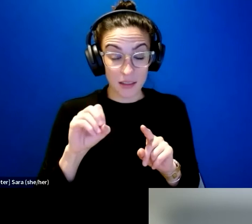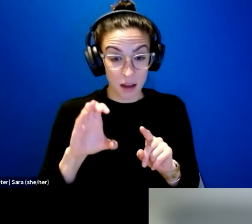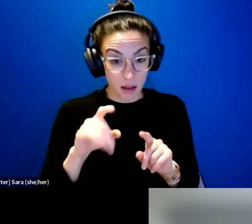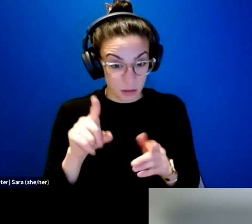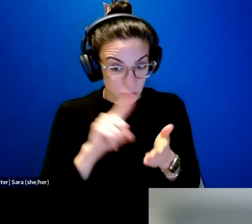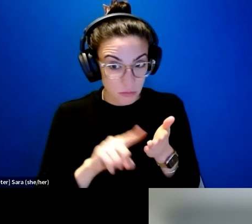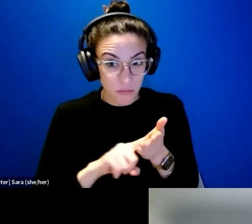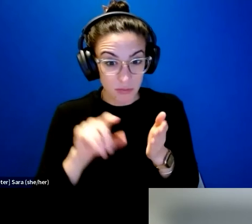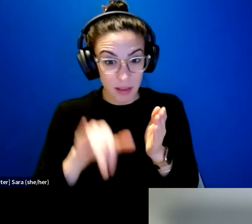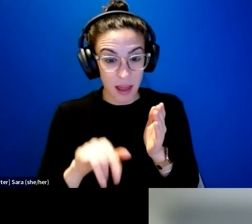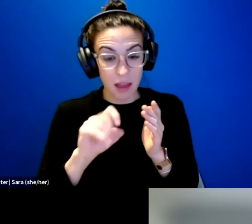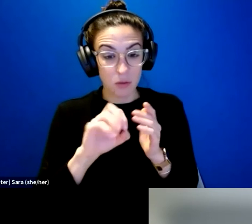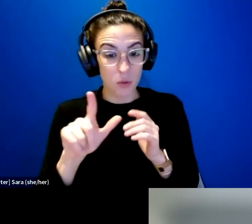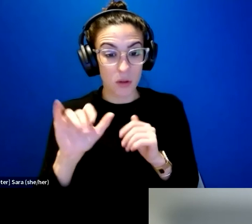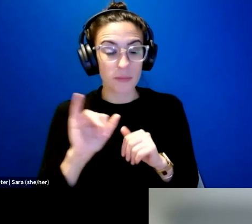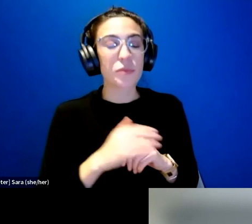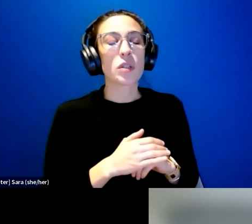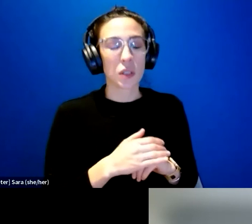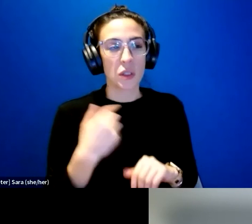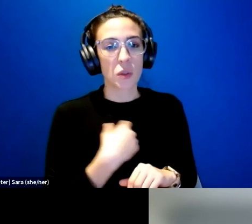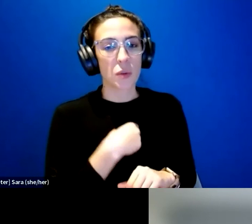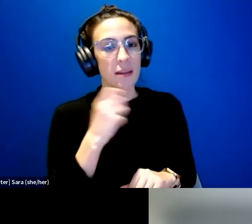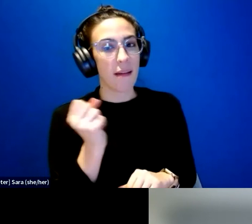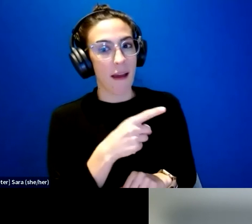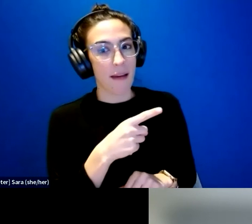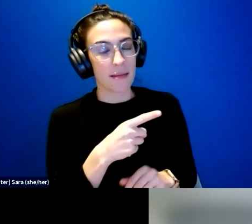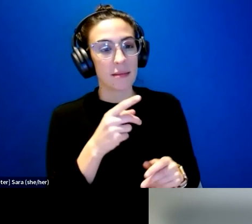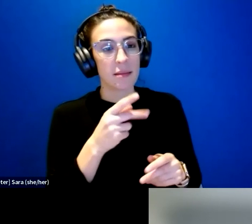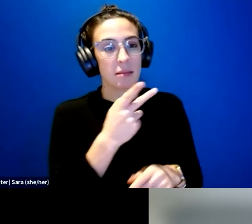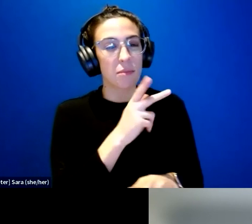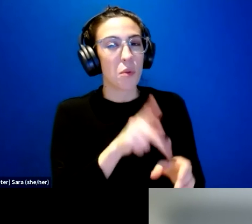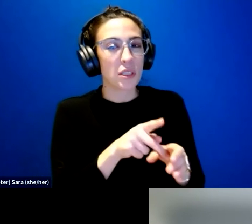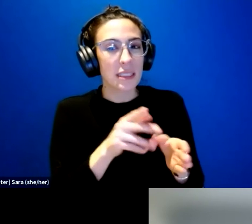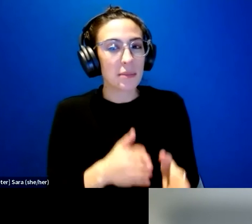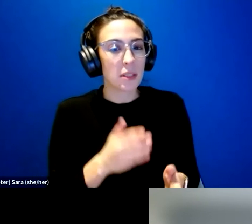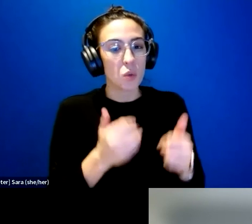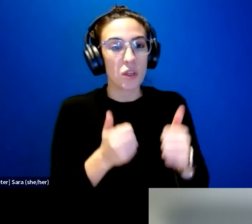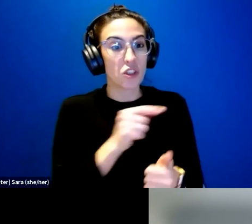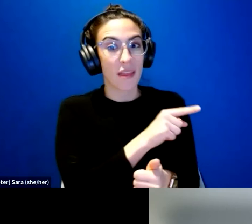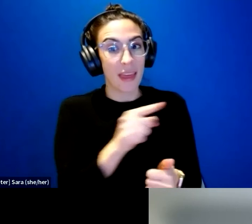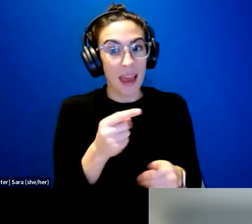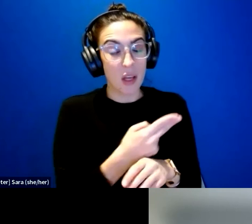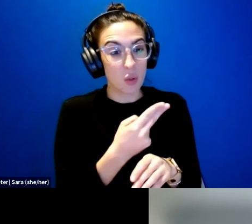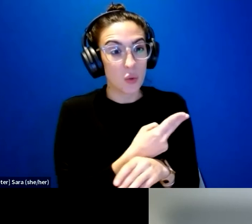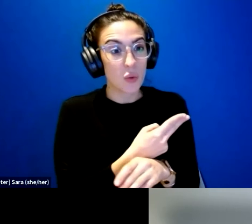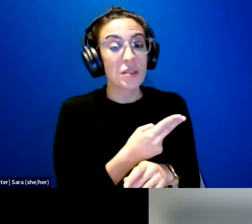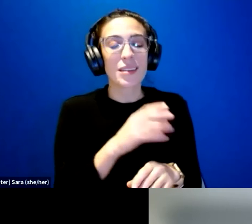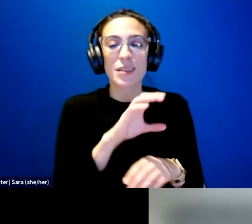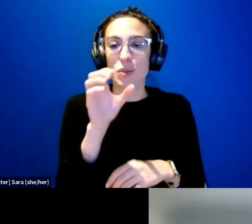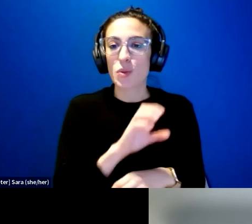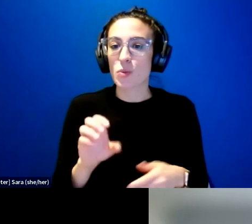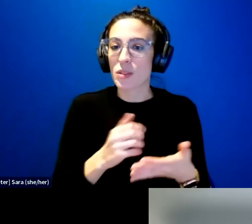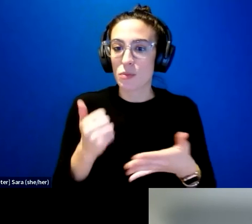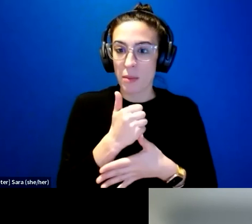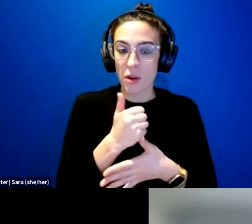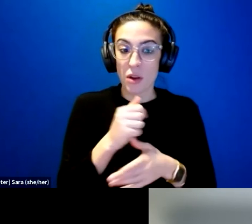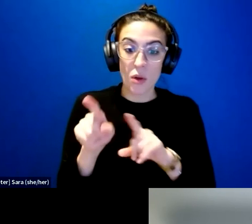So we asked participants what tools that they used. Zoom was the primary one. We also had Webex